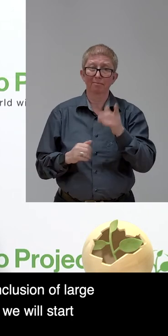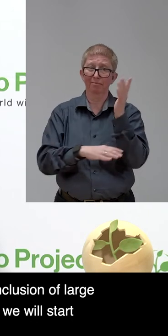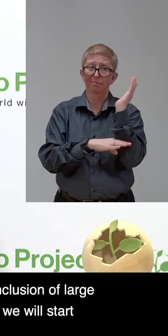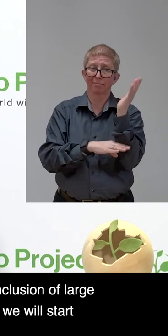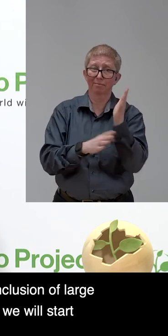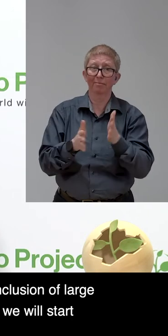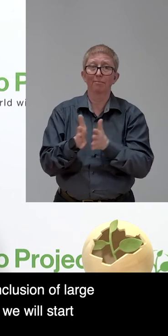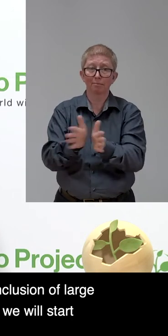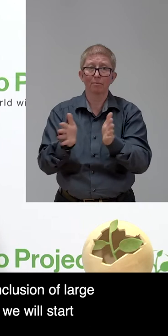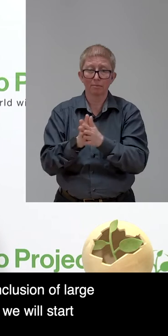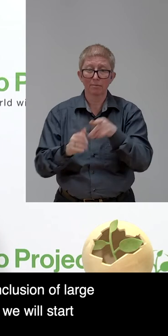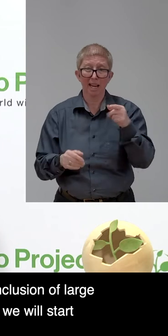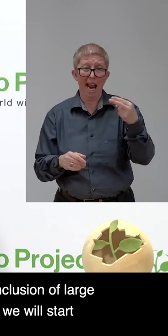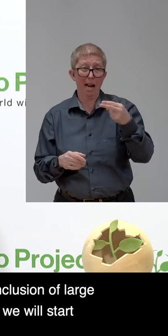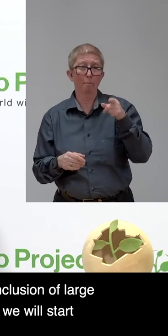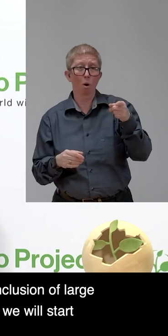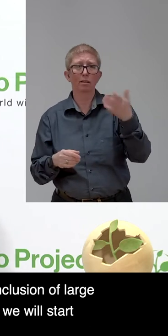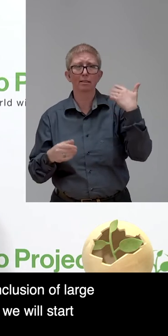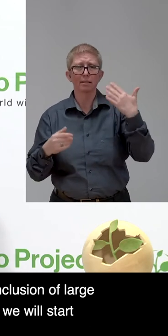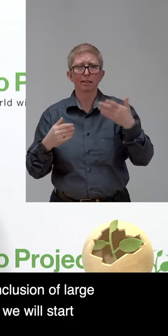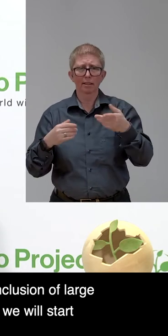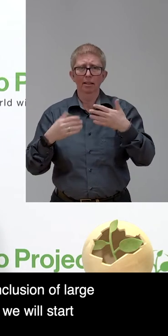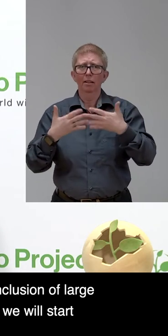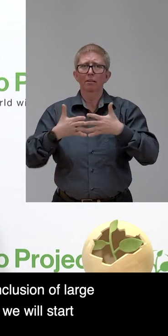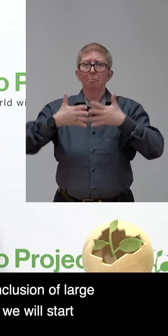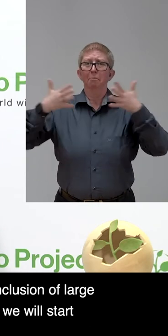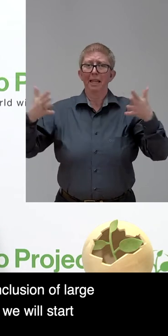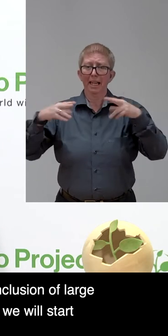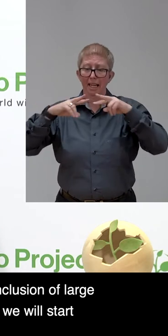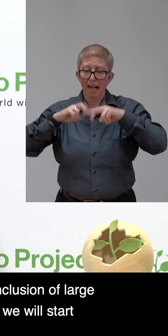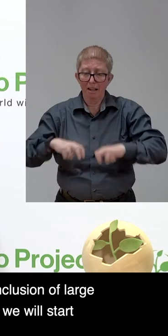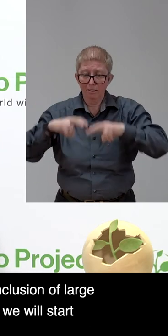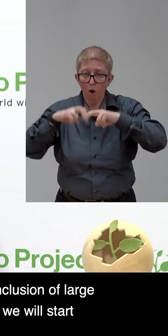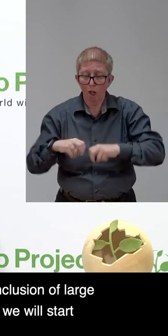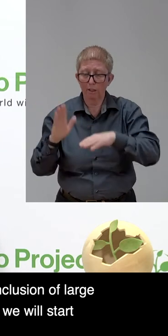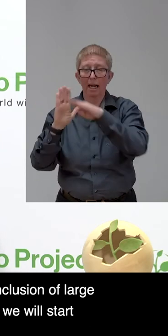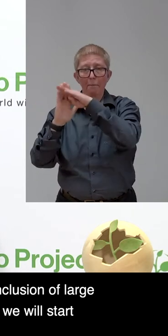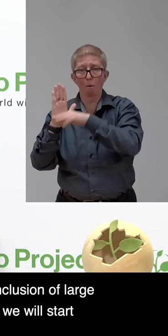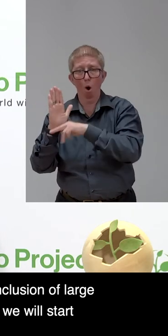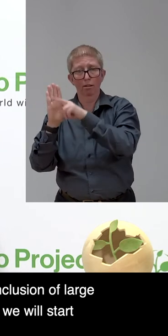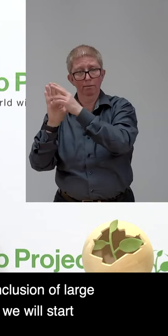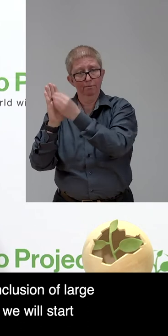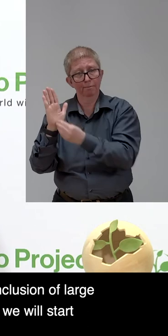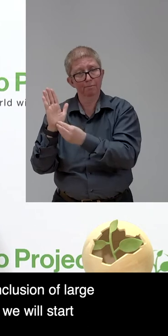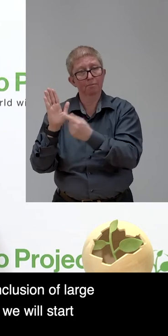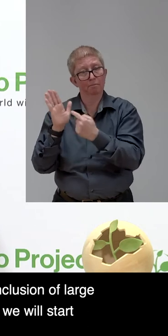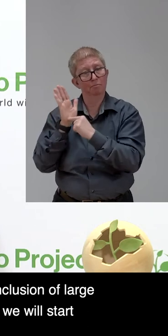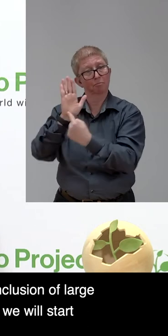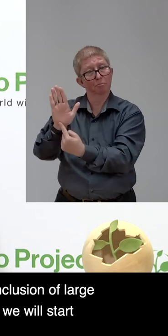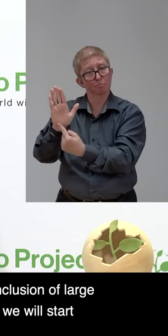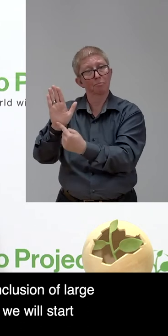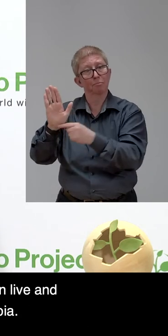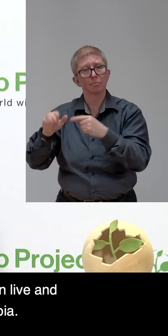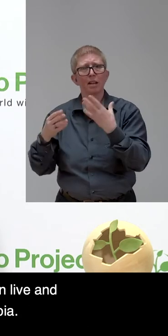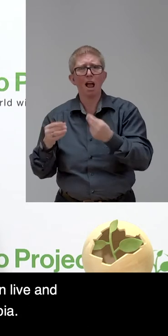major research report on inclusion, disability inclusion of large companies around the world. So welcome,